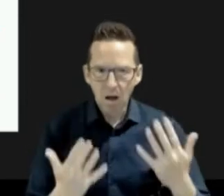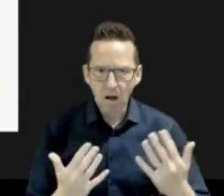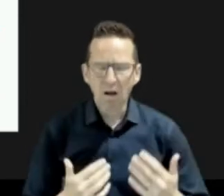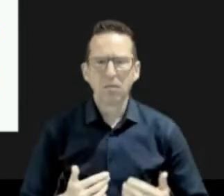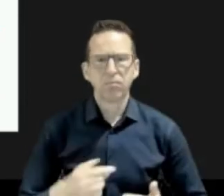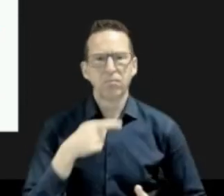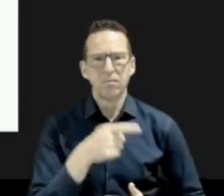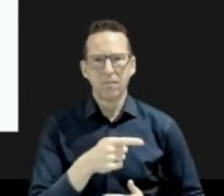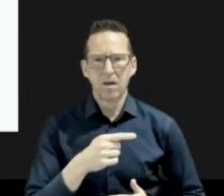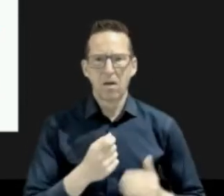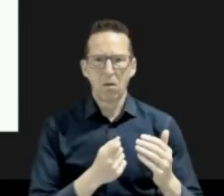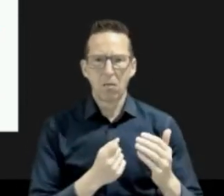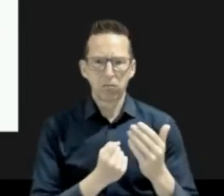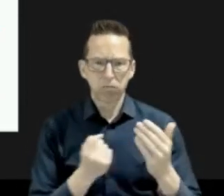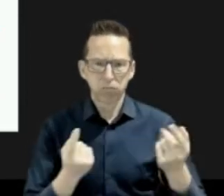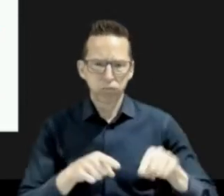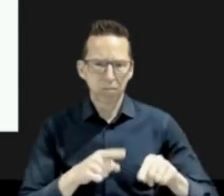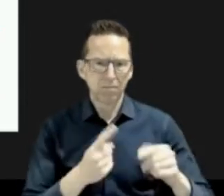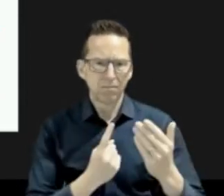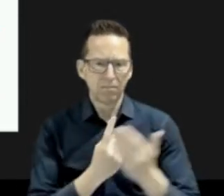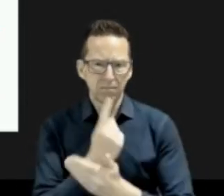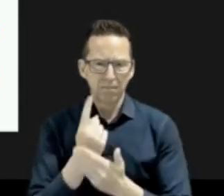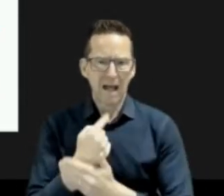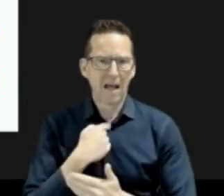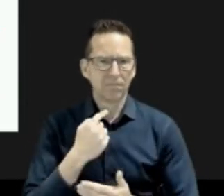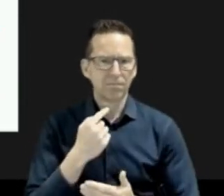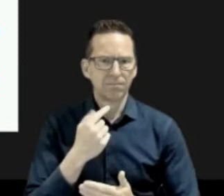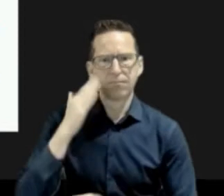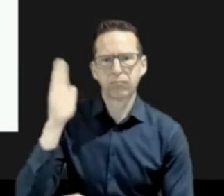we'll look at each of these briefly over the next few minutes.